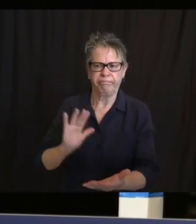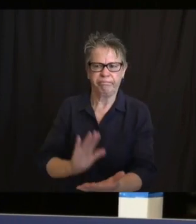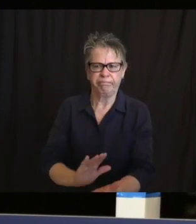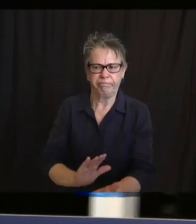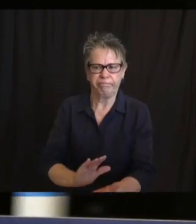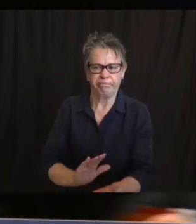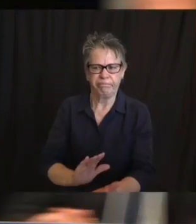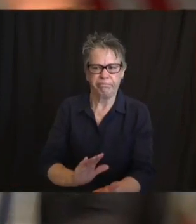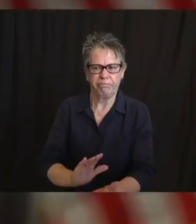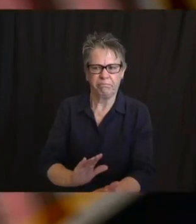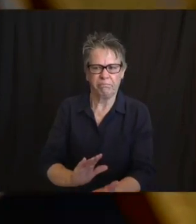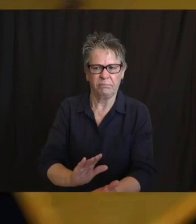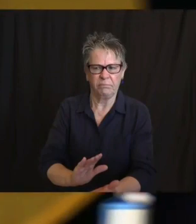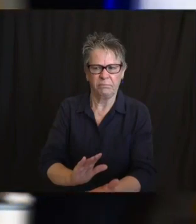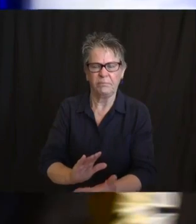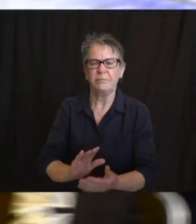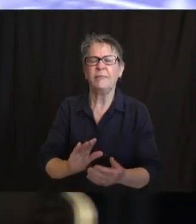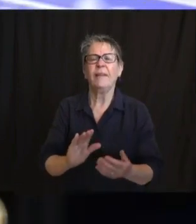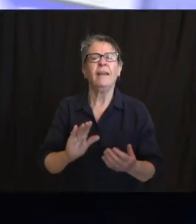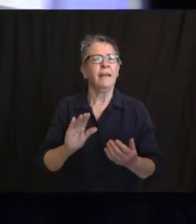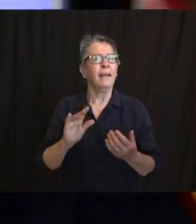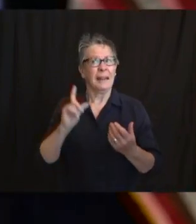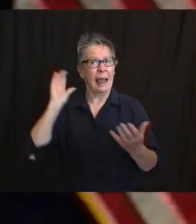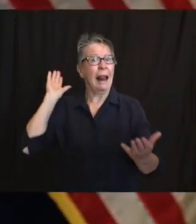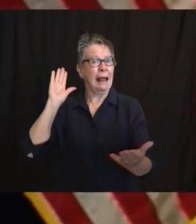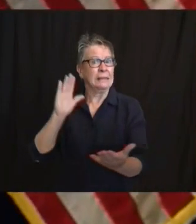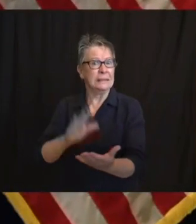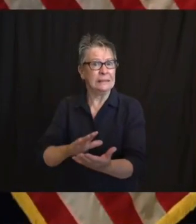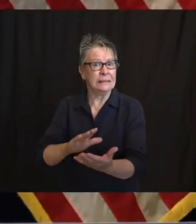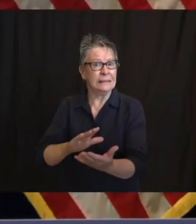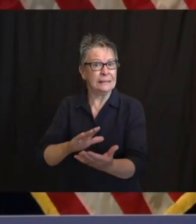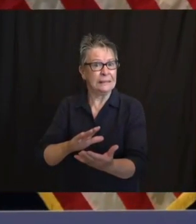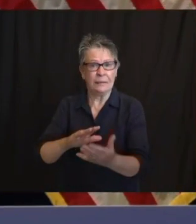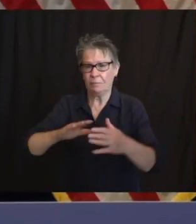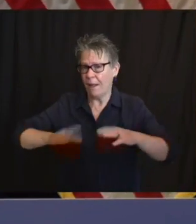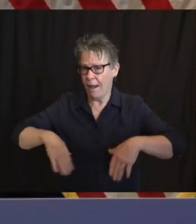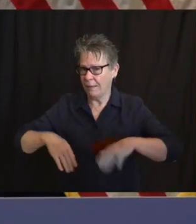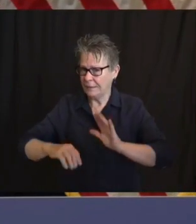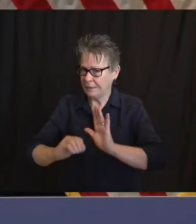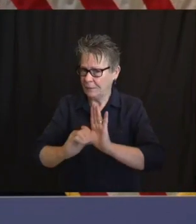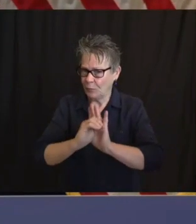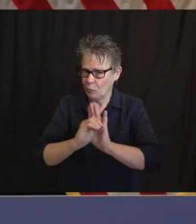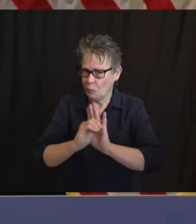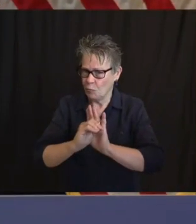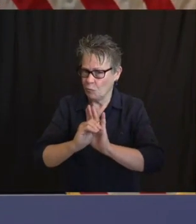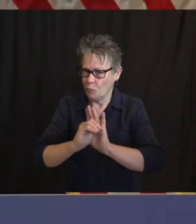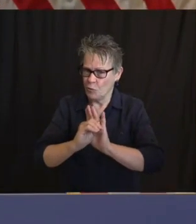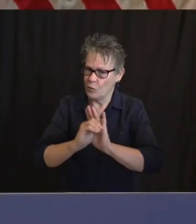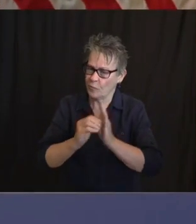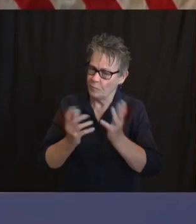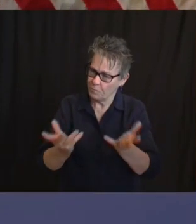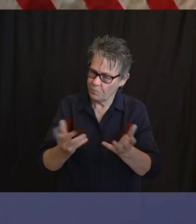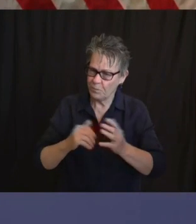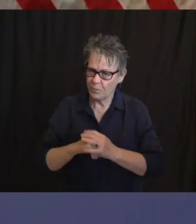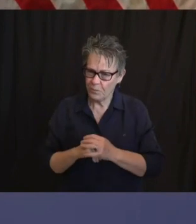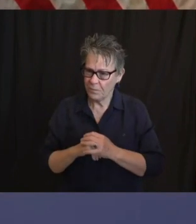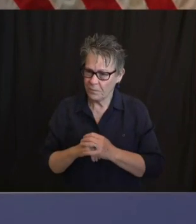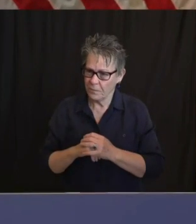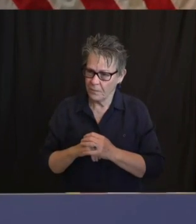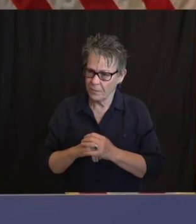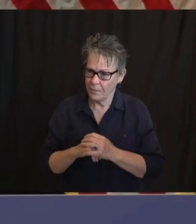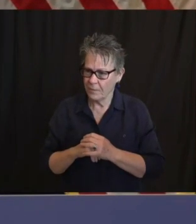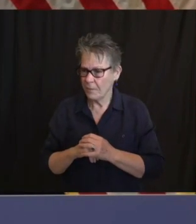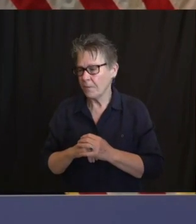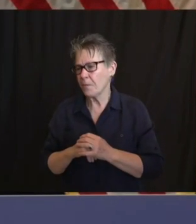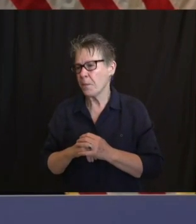Thank you. Why don't we stay in the back and then we'll come down front, please. Good afternoon. Governor, I understand last week you and the colonel said